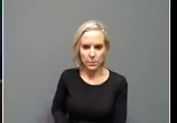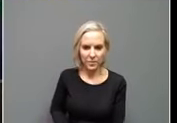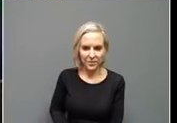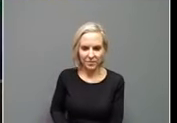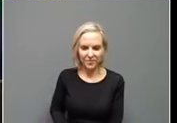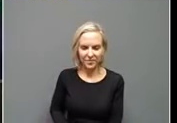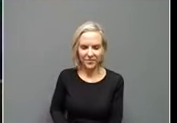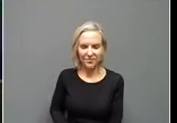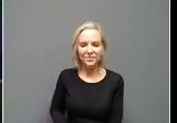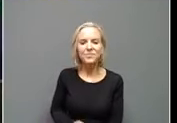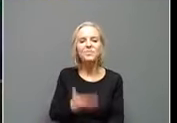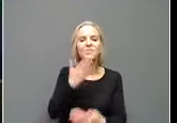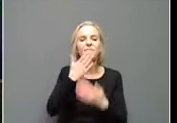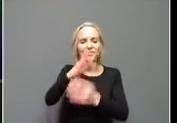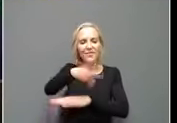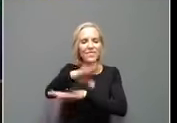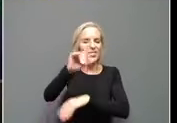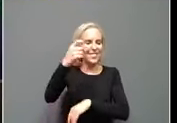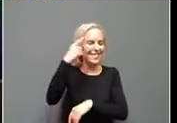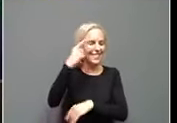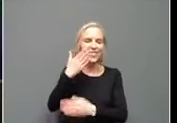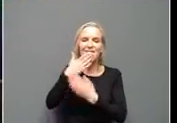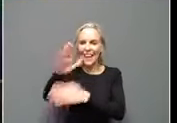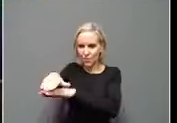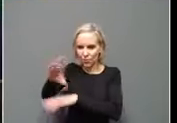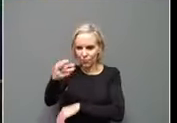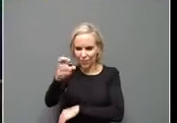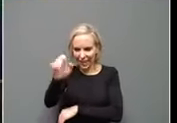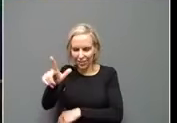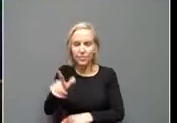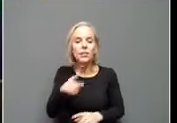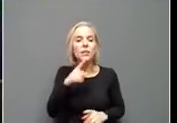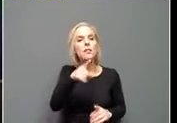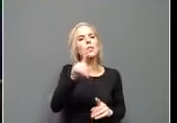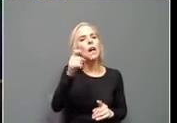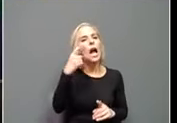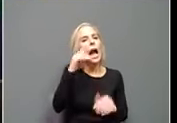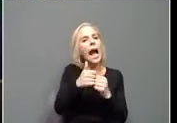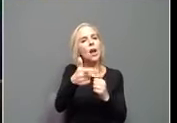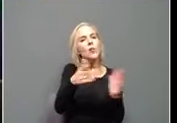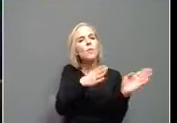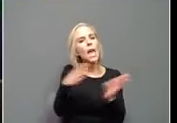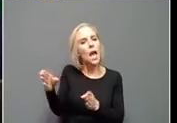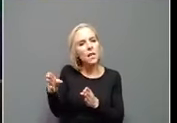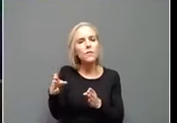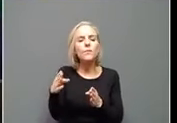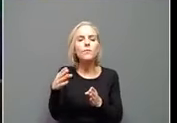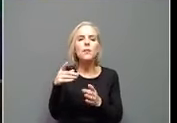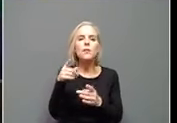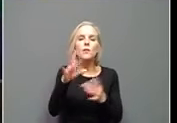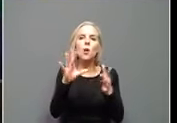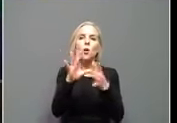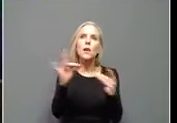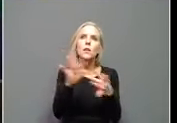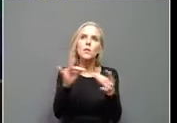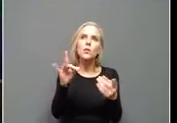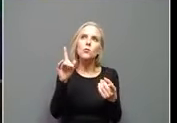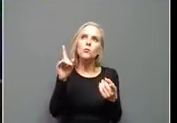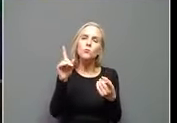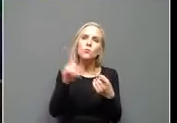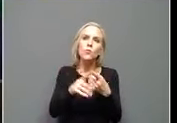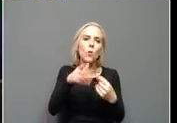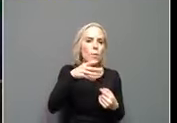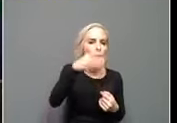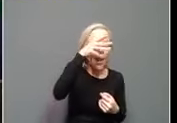Good afternoon, governor. Good afternoon, Rachel. Uh, governor, how do you plan to get the message to parents and